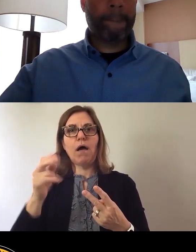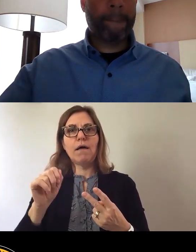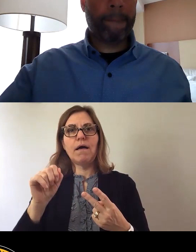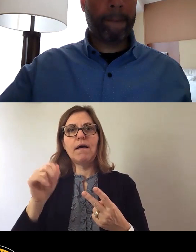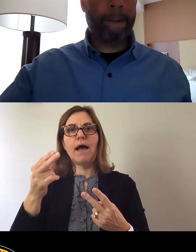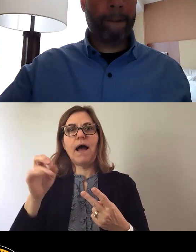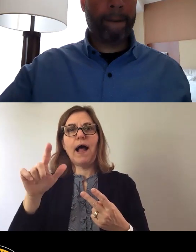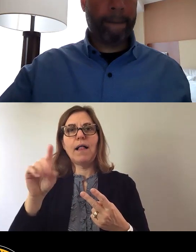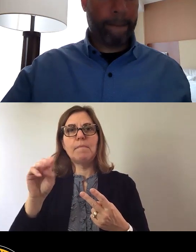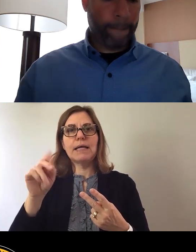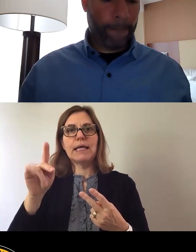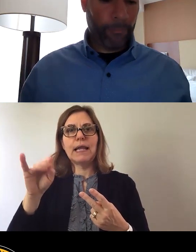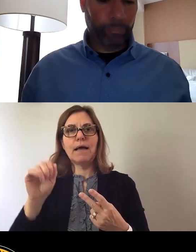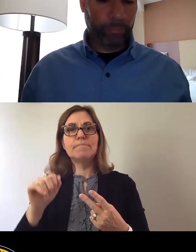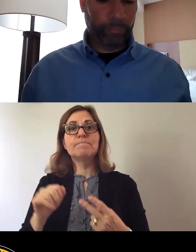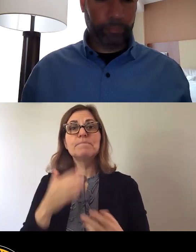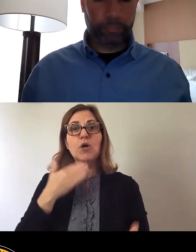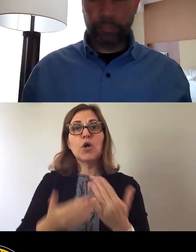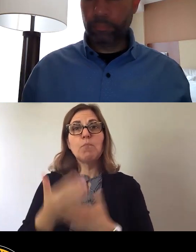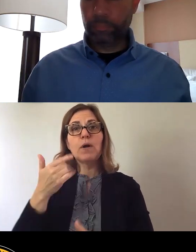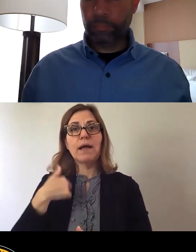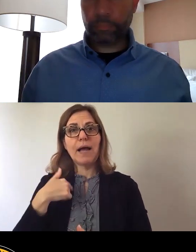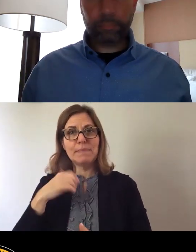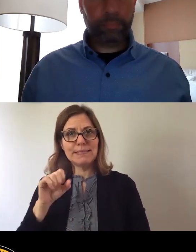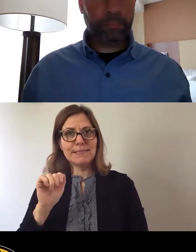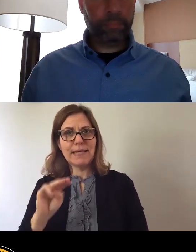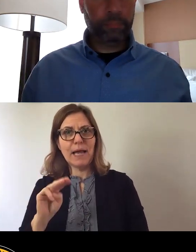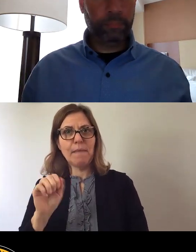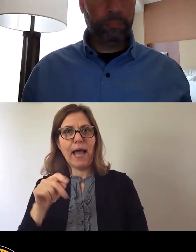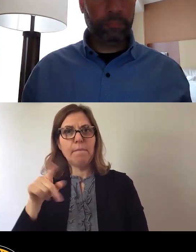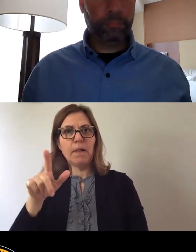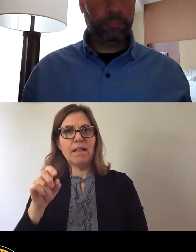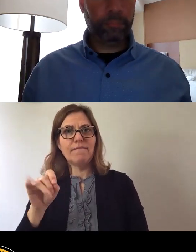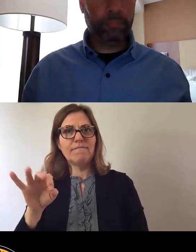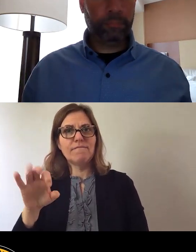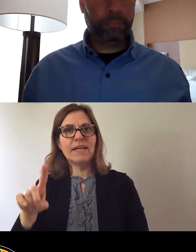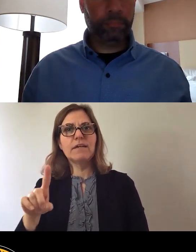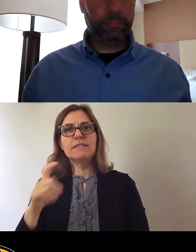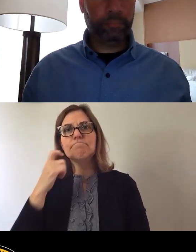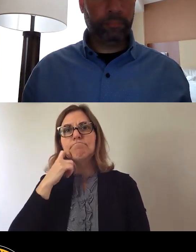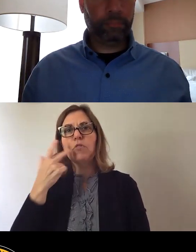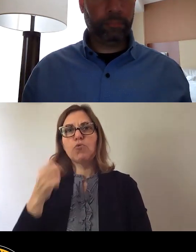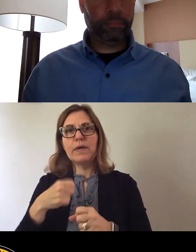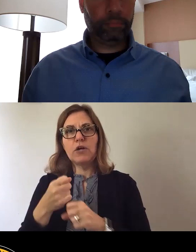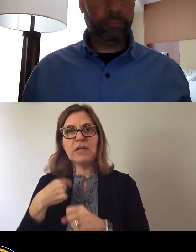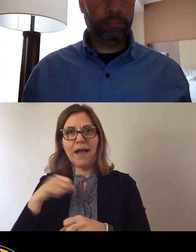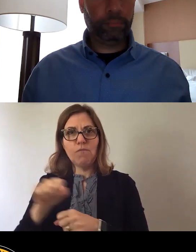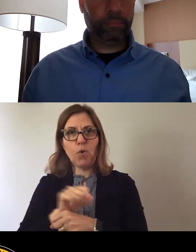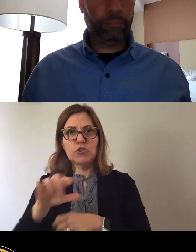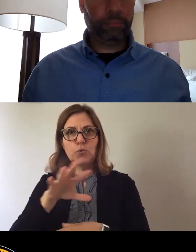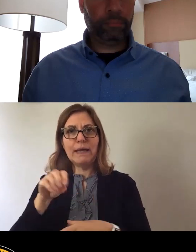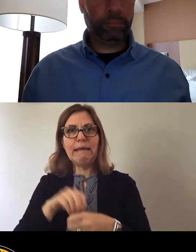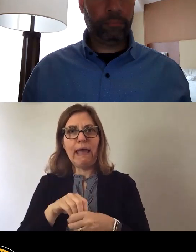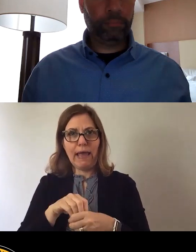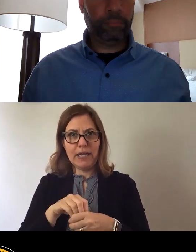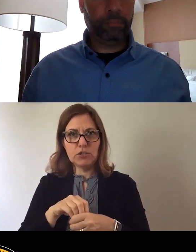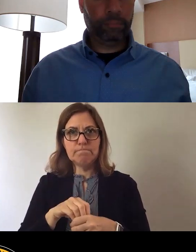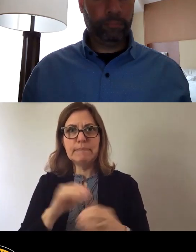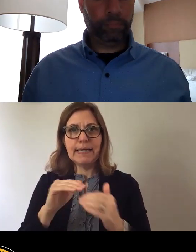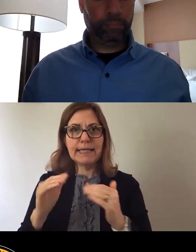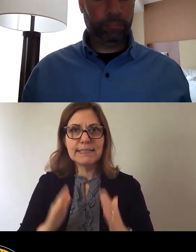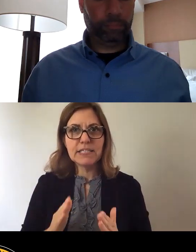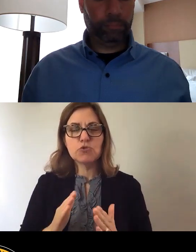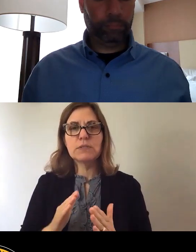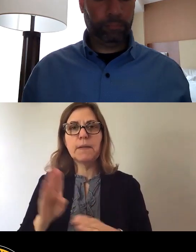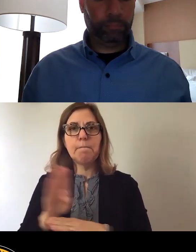Good morning. My name is Sam Appelfield. For the last three years I have worked to engage constituents, businesses, and food and farm